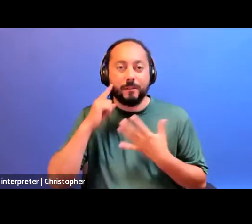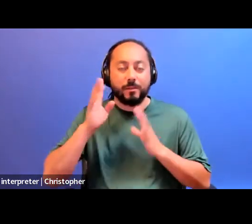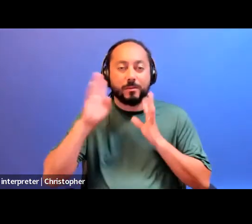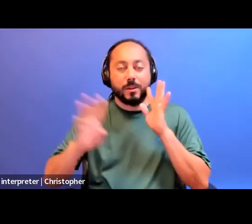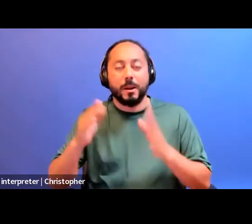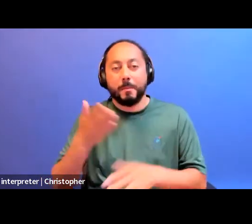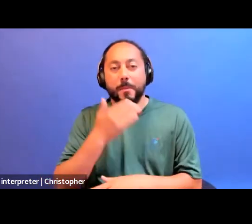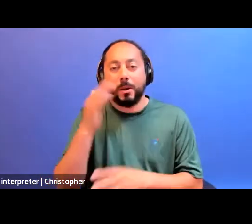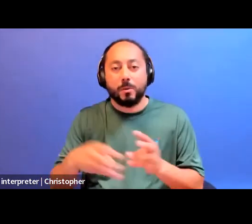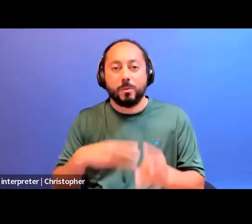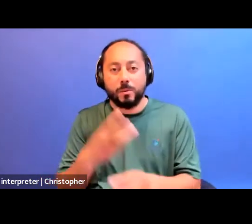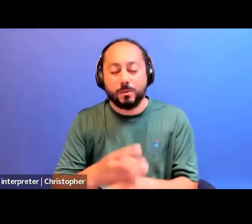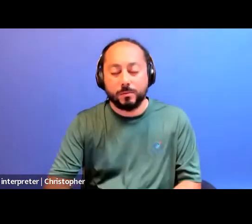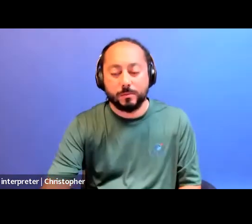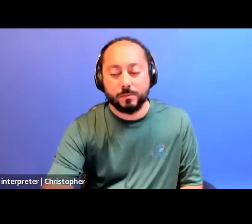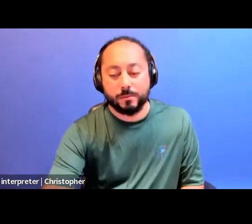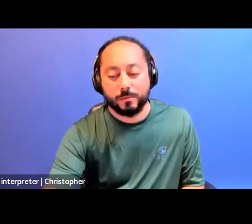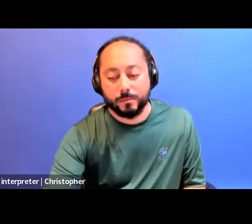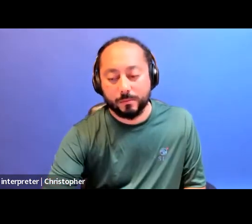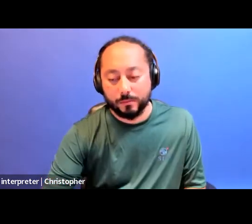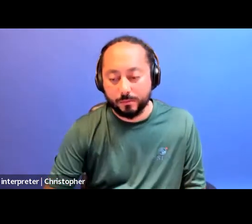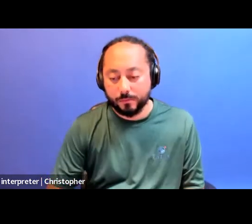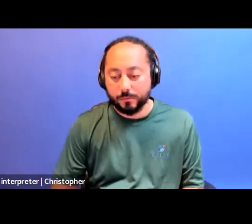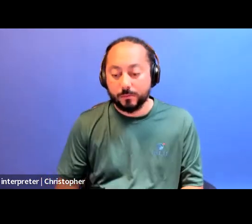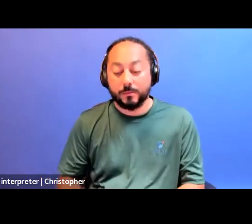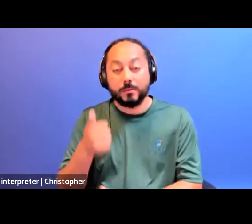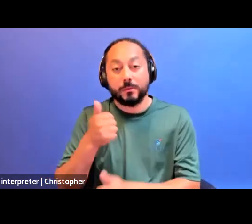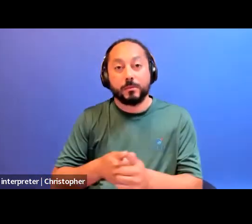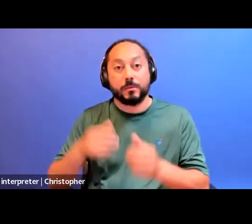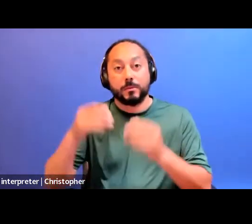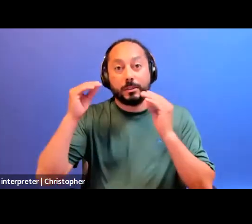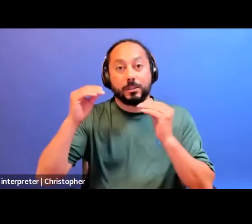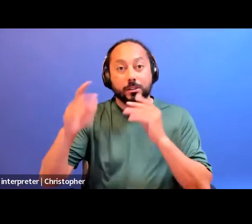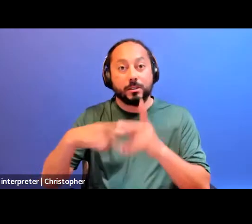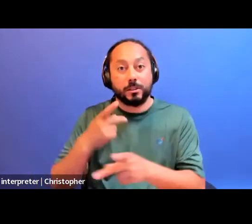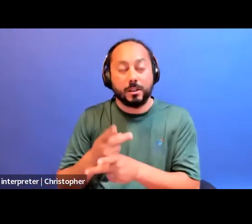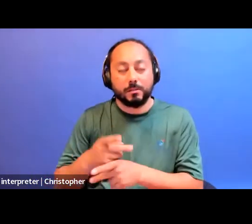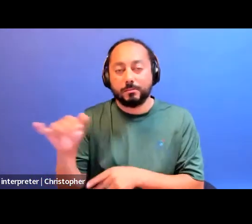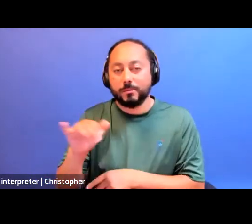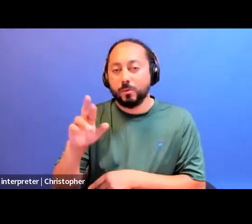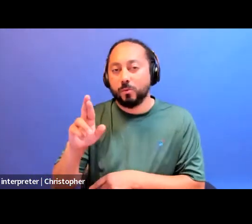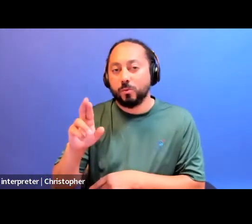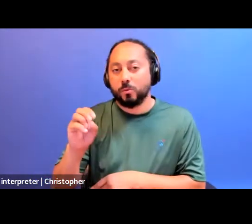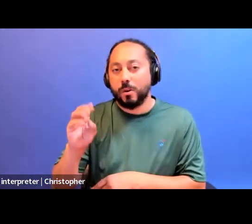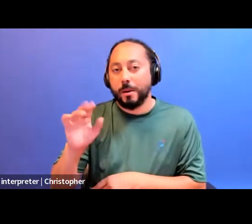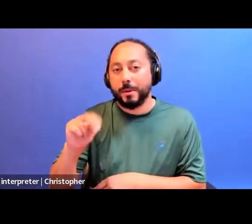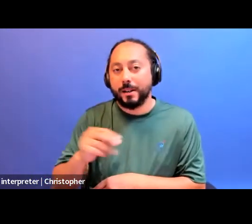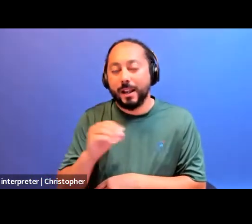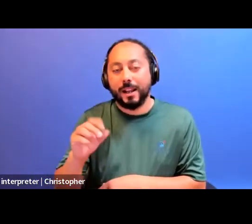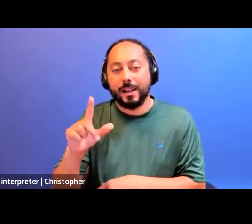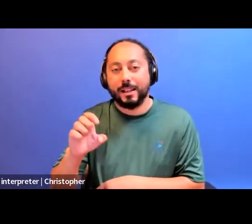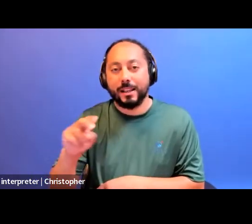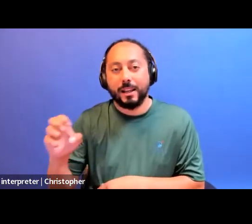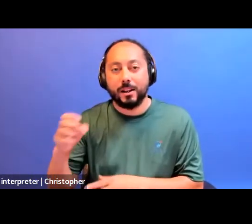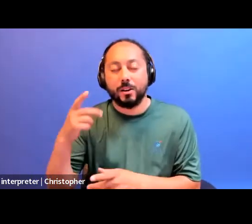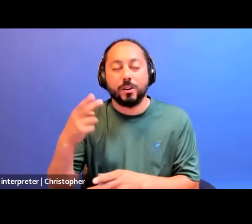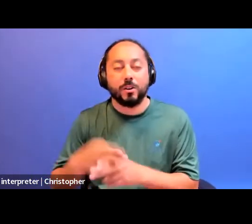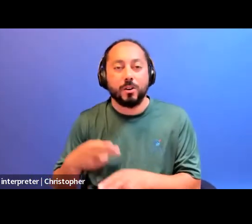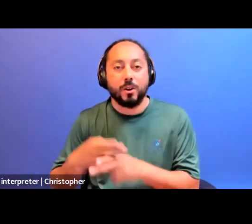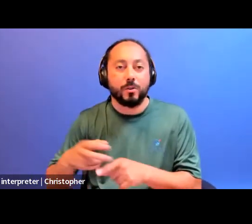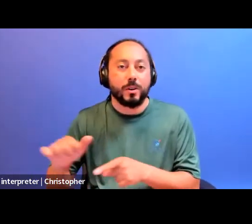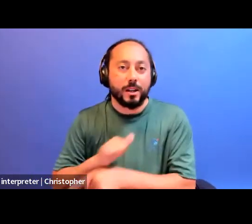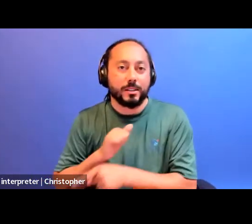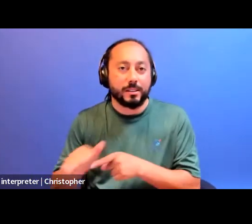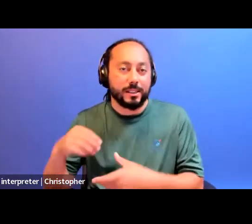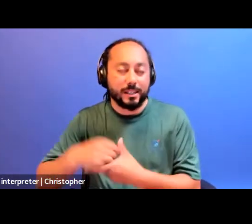These pedagogies constitute what Robin and Leanne might call rehearsals in living. Or as Andrea